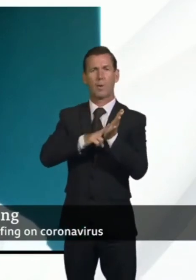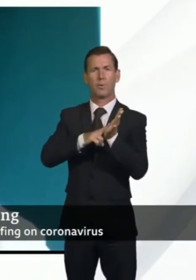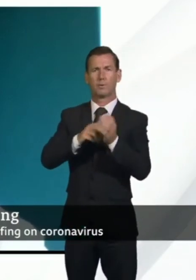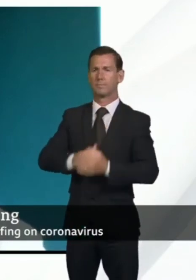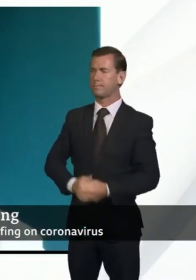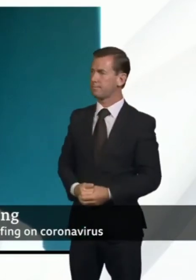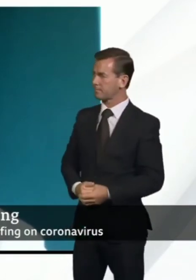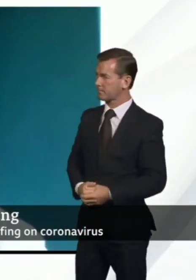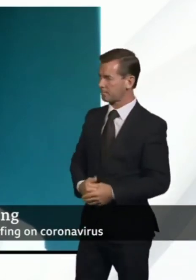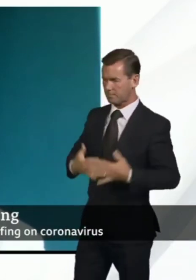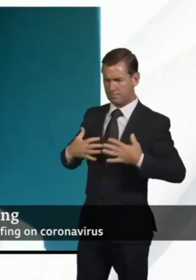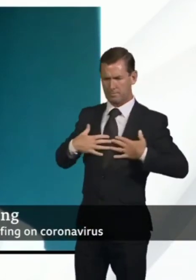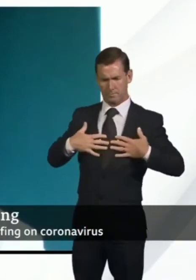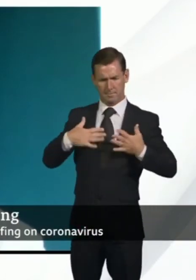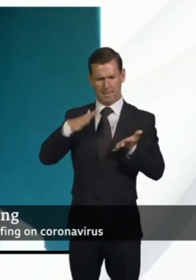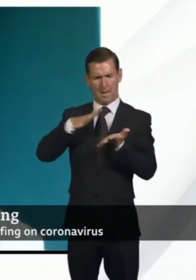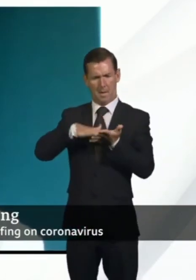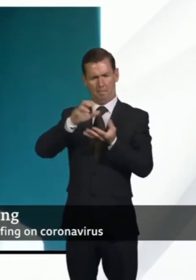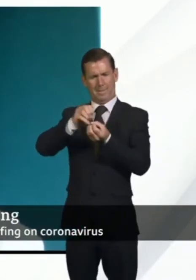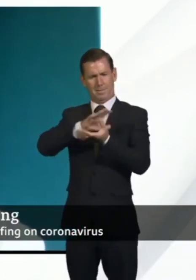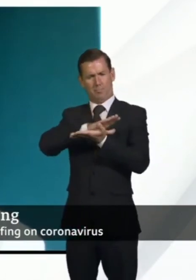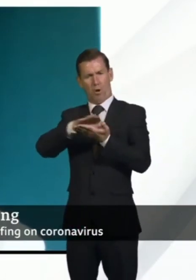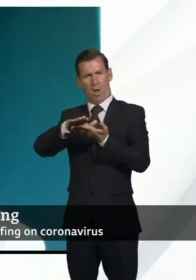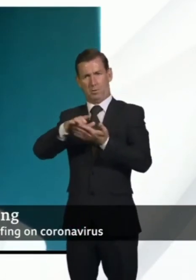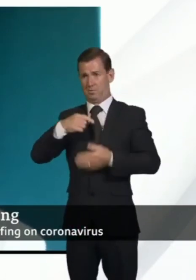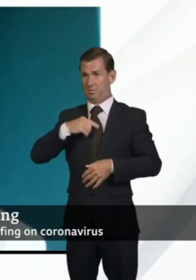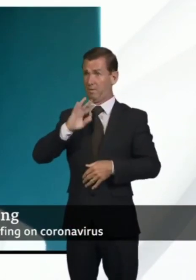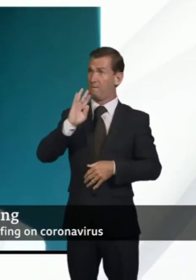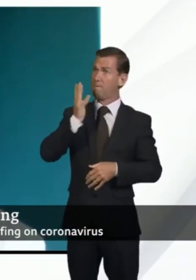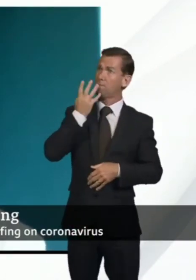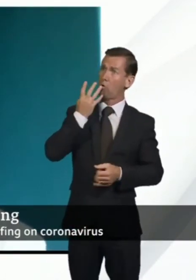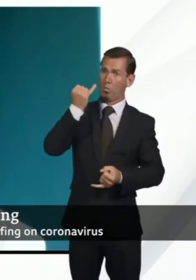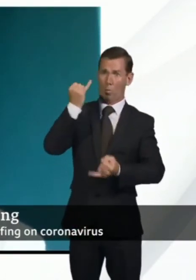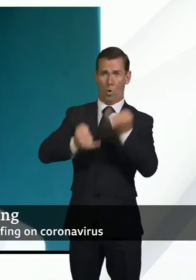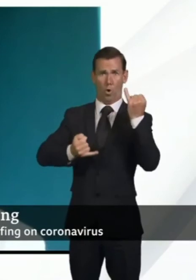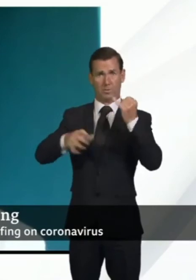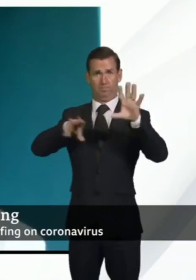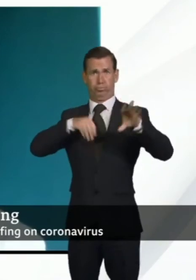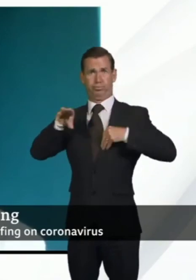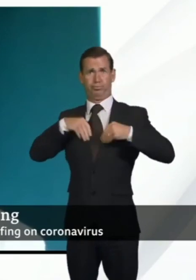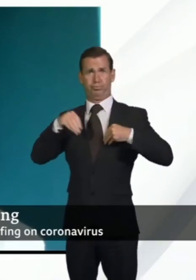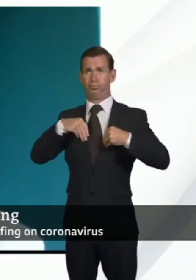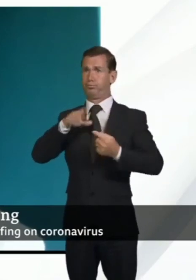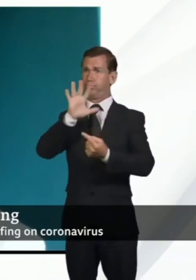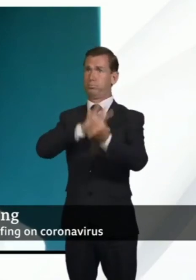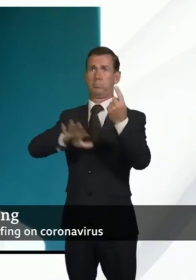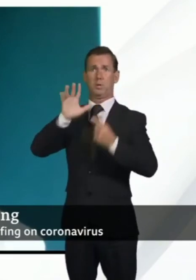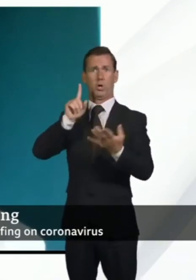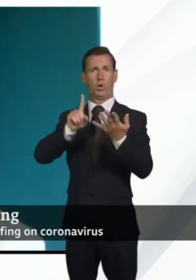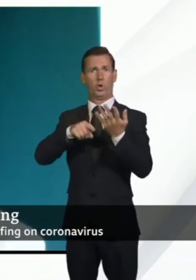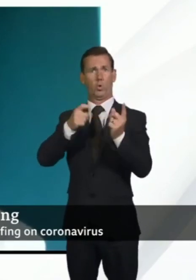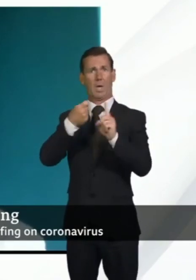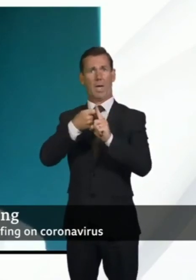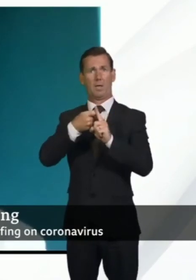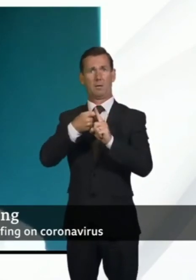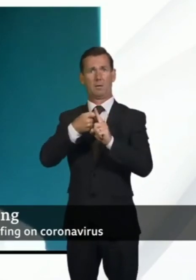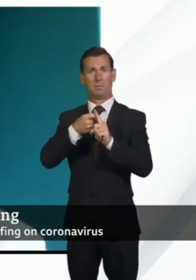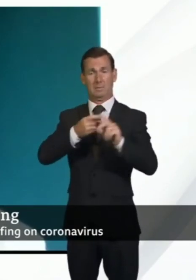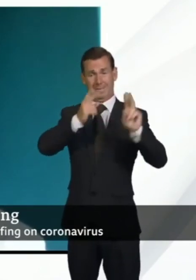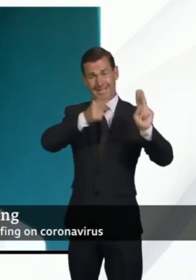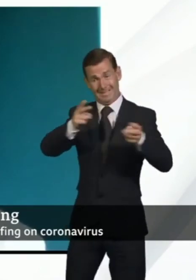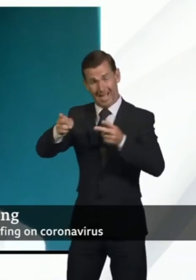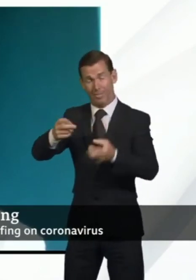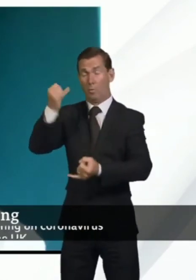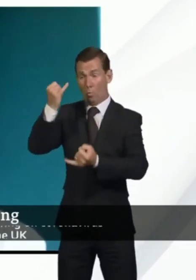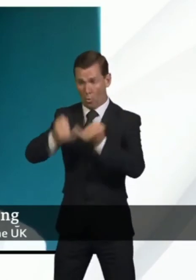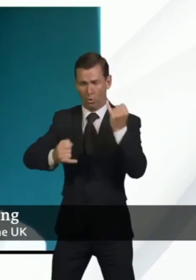Middlesbrough has the currently the fourth highest infection rate for coronavirus in the country by population it has the highest mortality rate